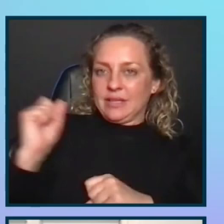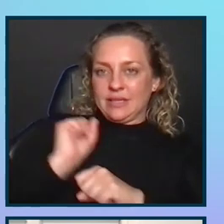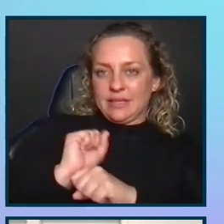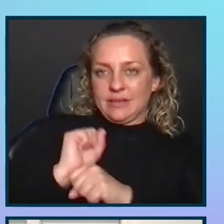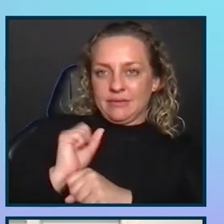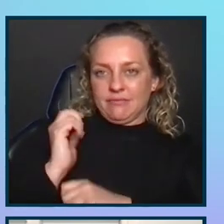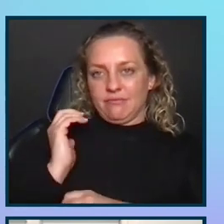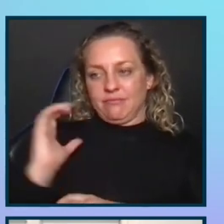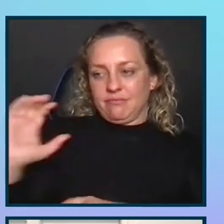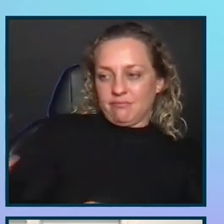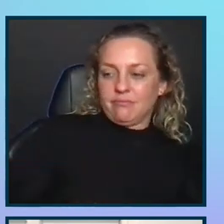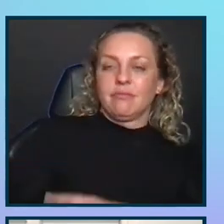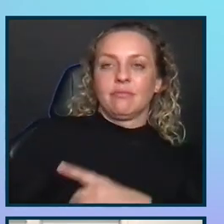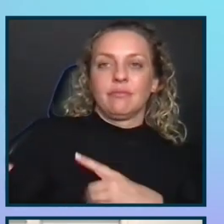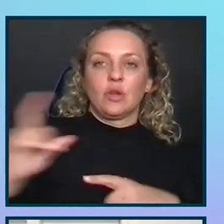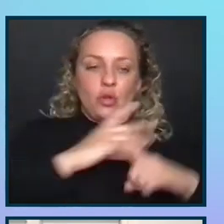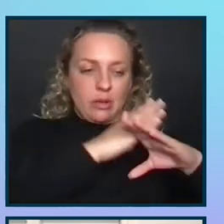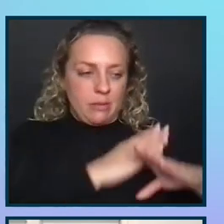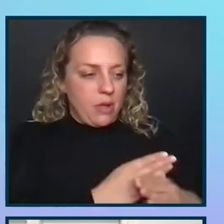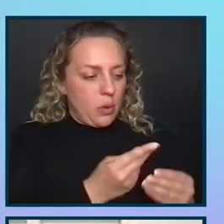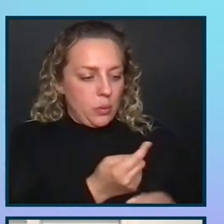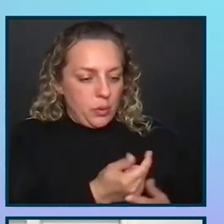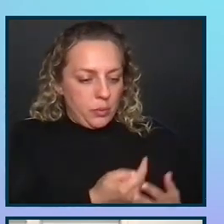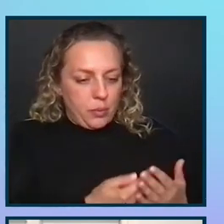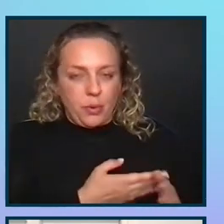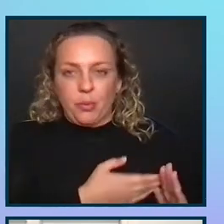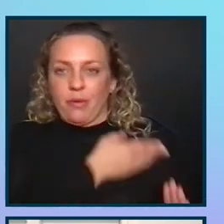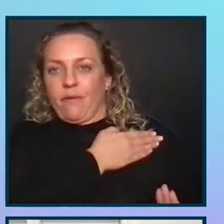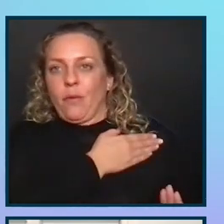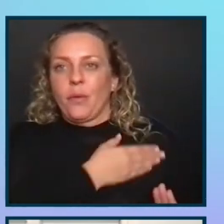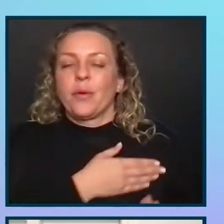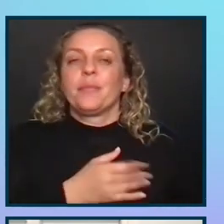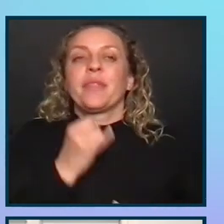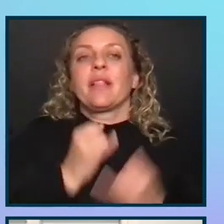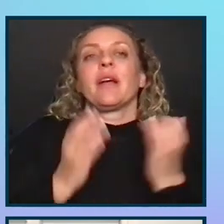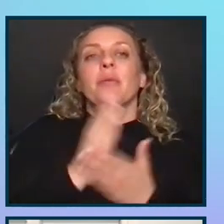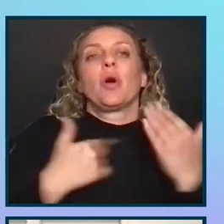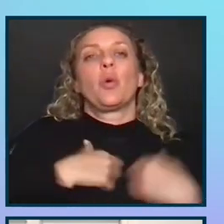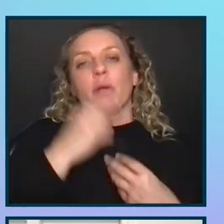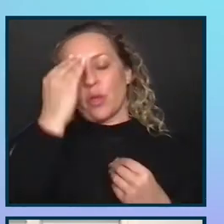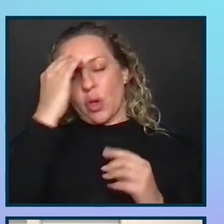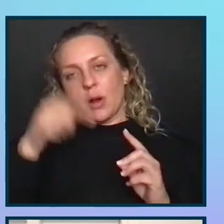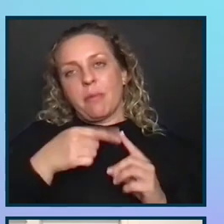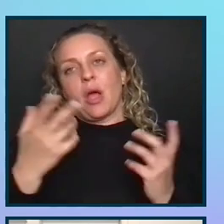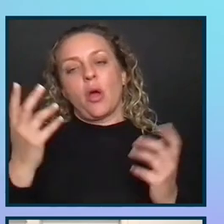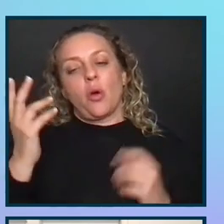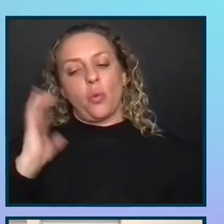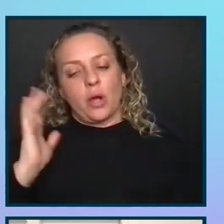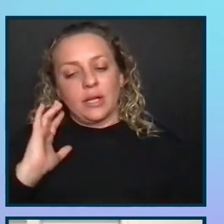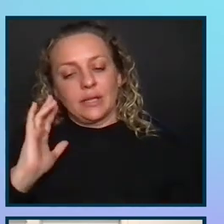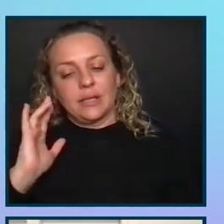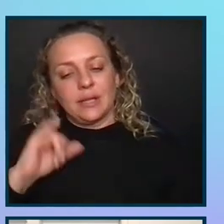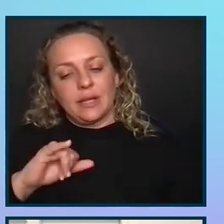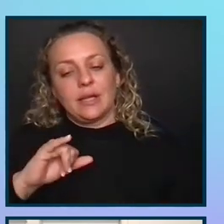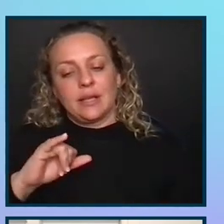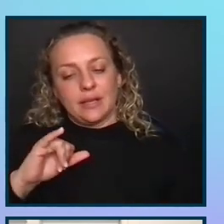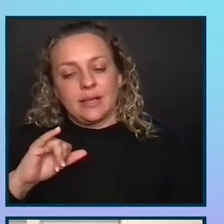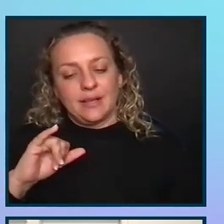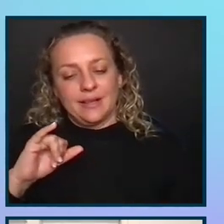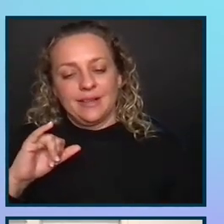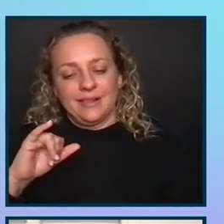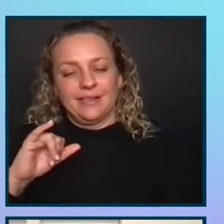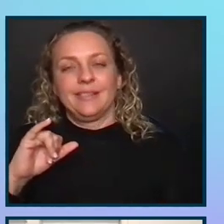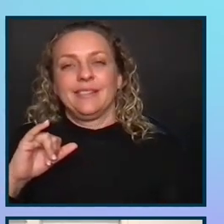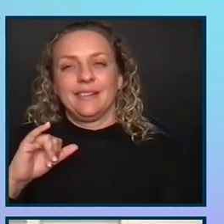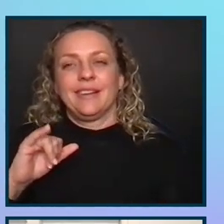and helped us remove those blockers earlier. And then the last piece that we thought about was that agile really does apply